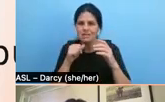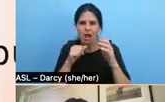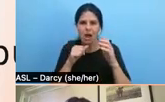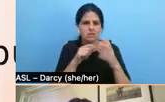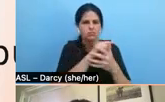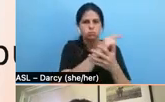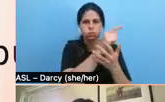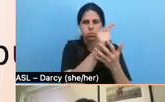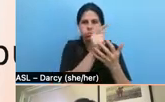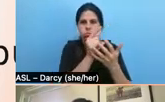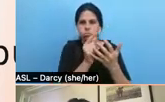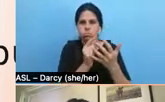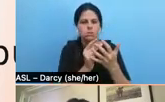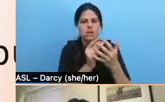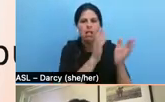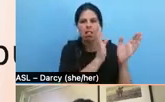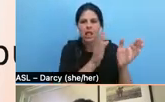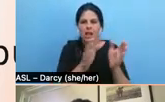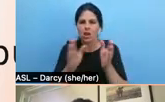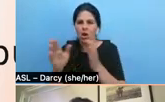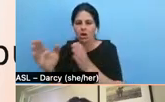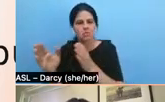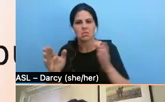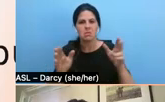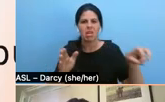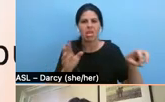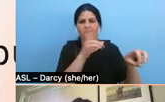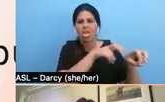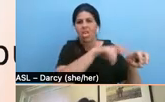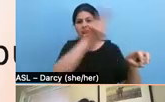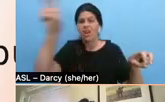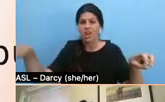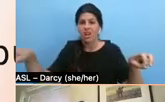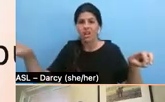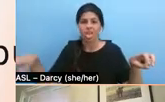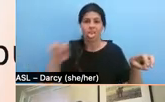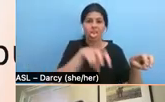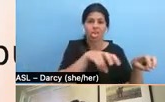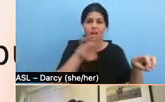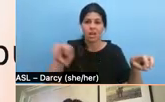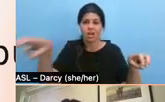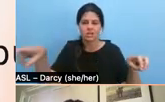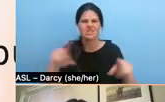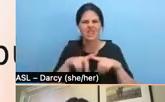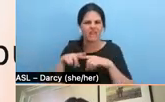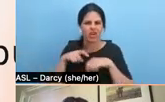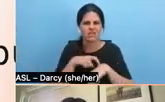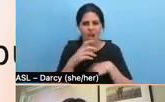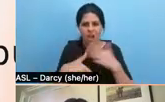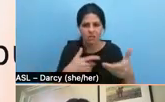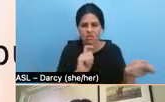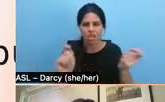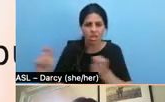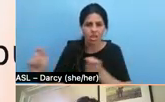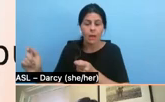the phases of production might happen interchangeably. They might happen at the same time. Maybe you're filming something that takes place over a long